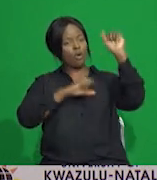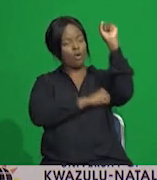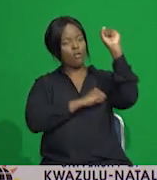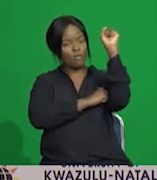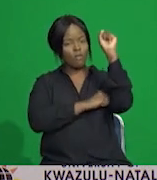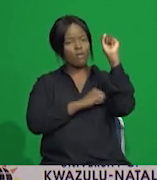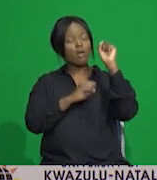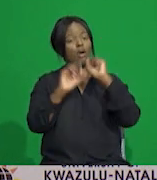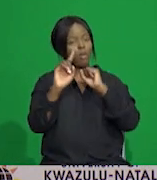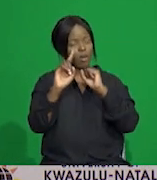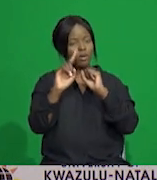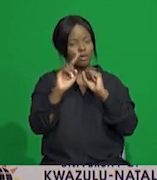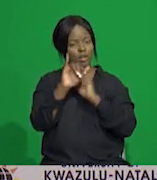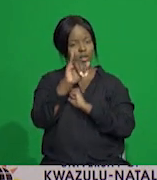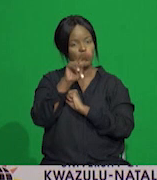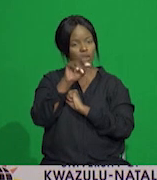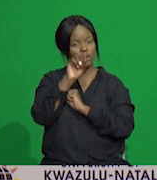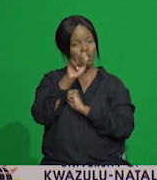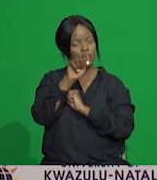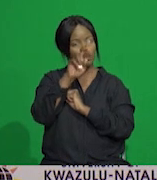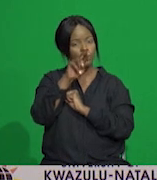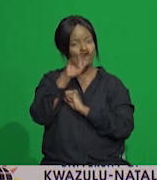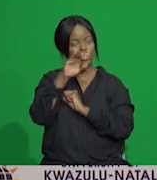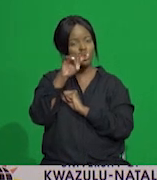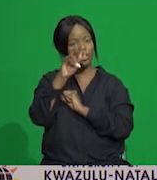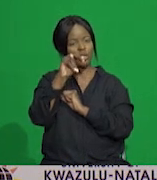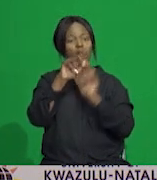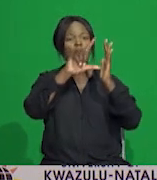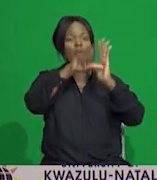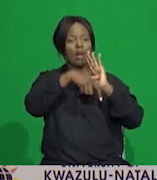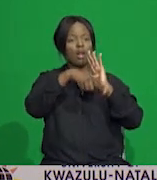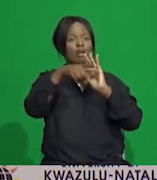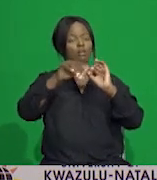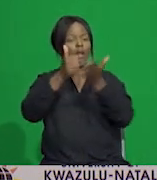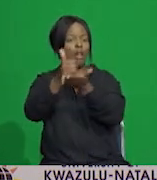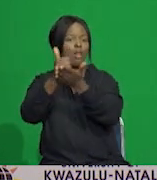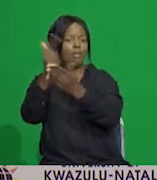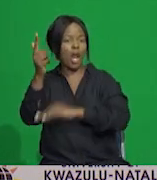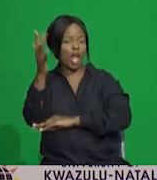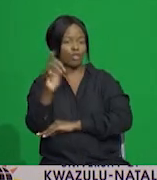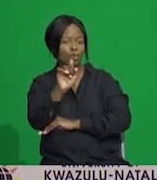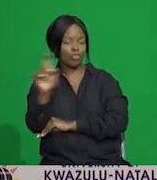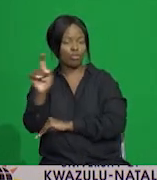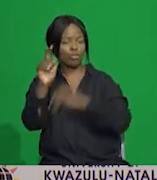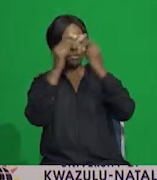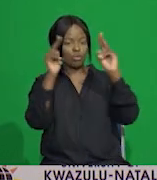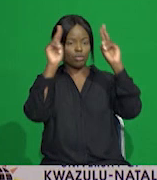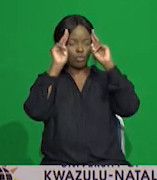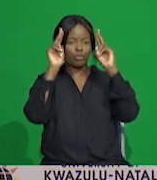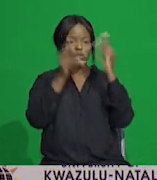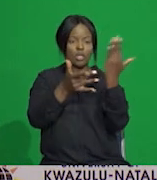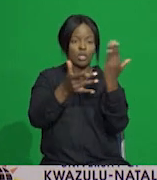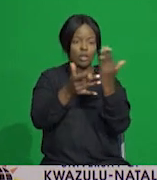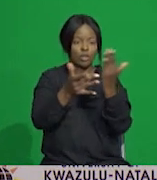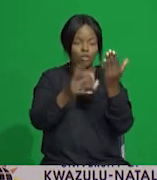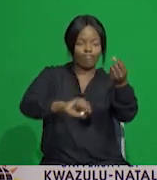designers who are available to help lecturers, and then also university technology enhanced learning